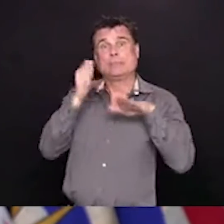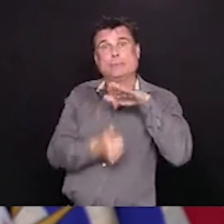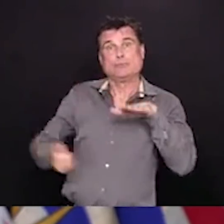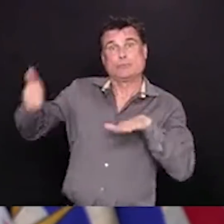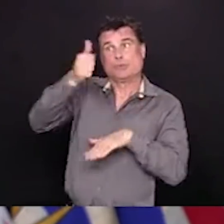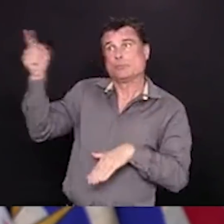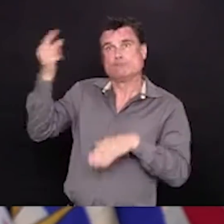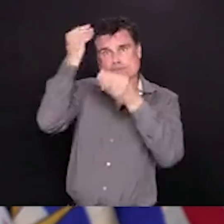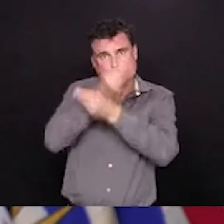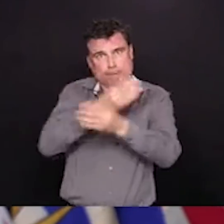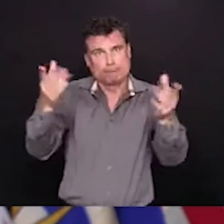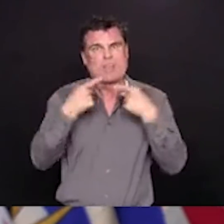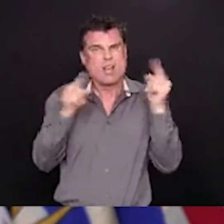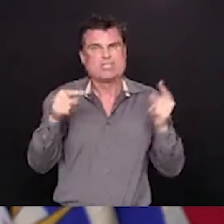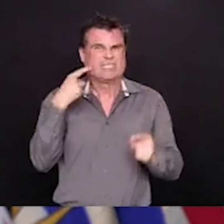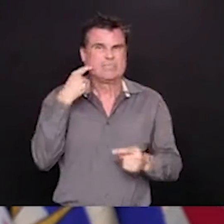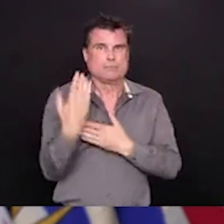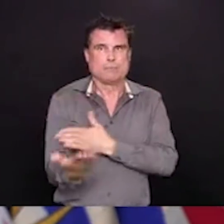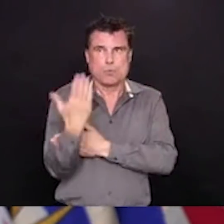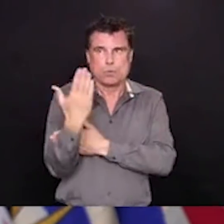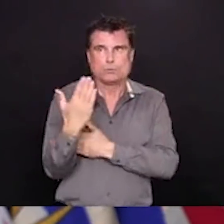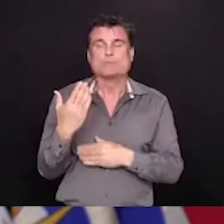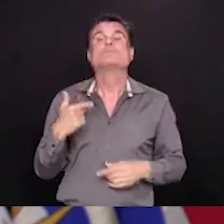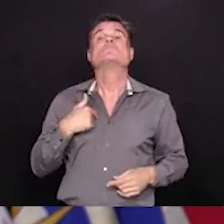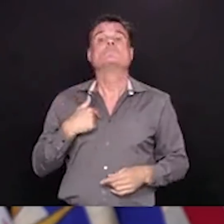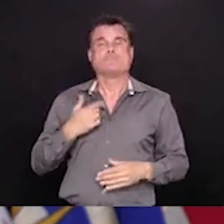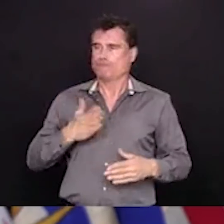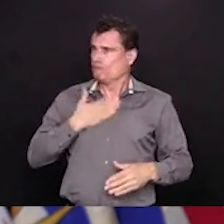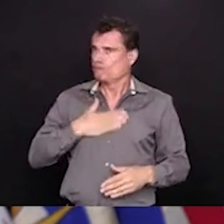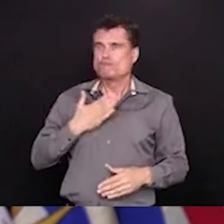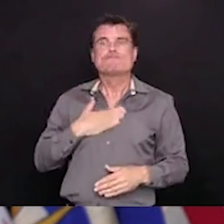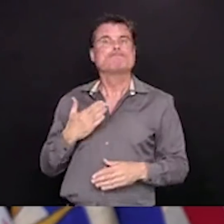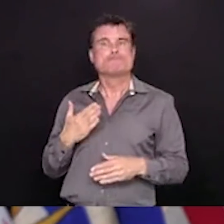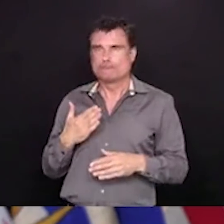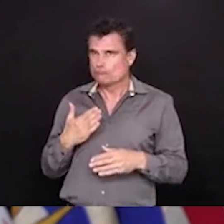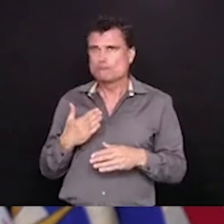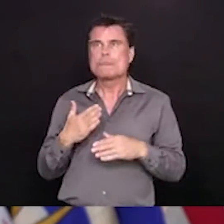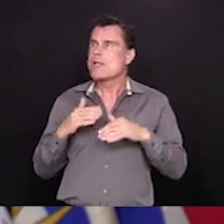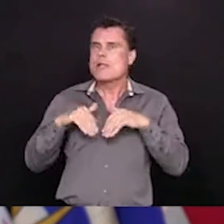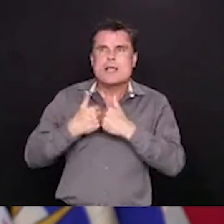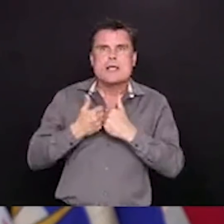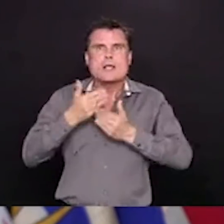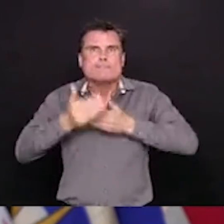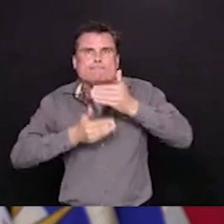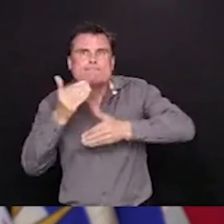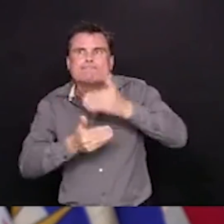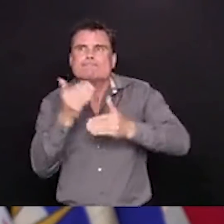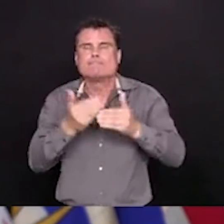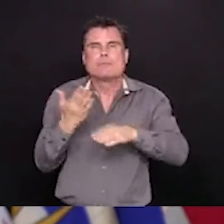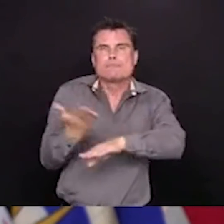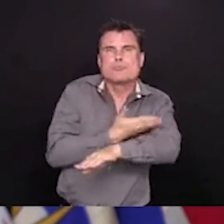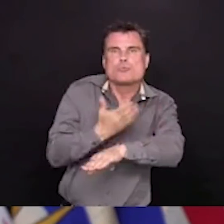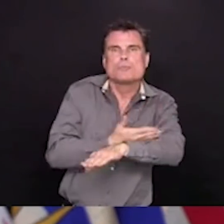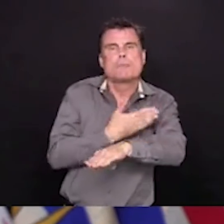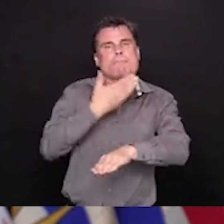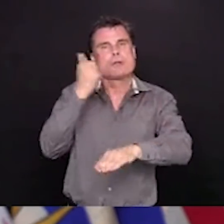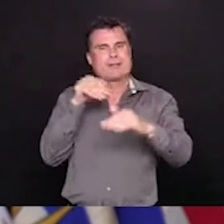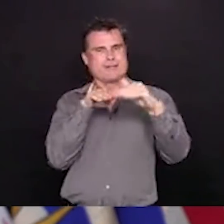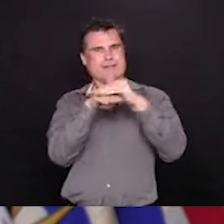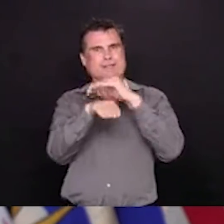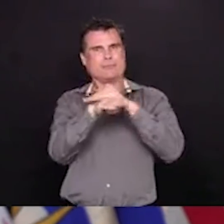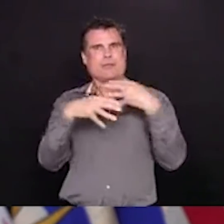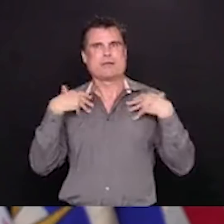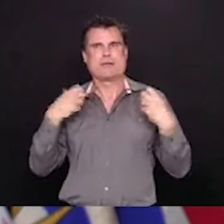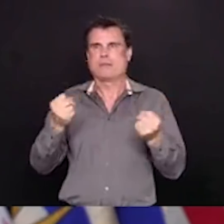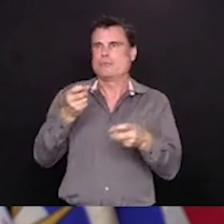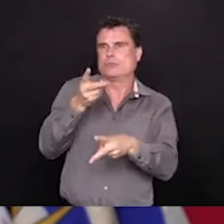and proactively support our communities that may have had limited access to the level of health care that we find in the larger urban